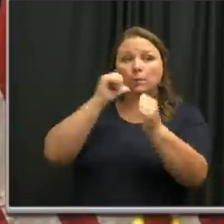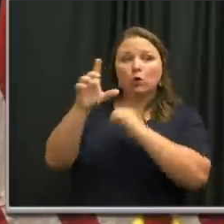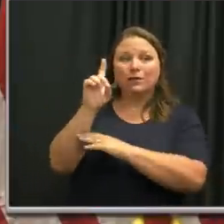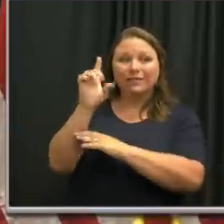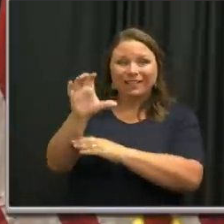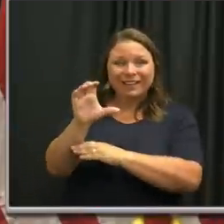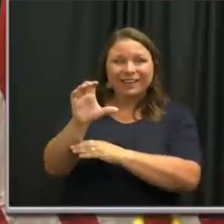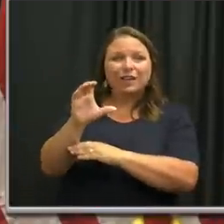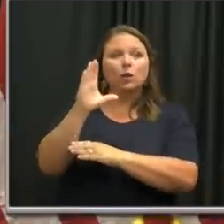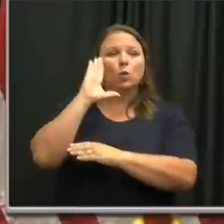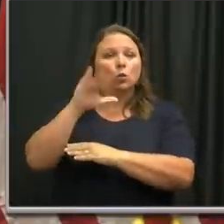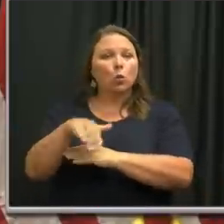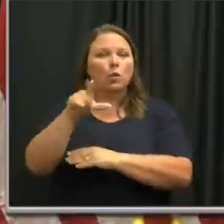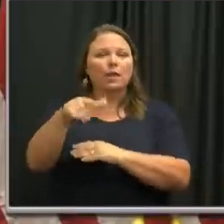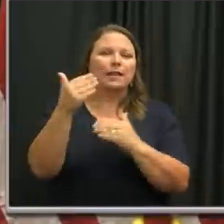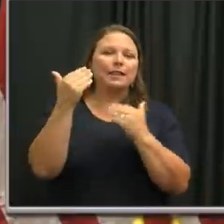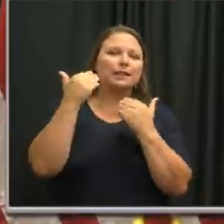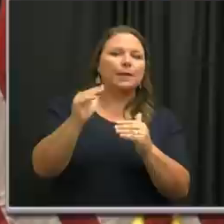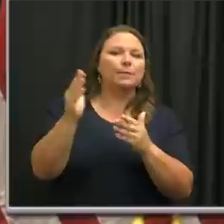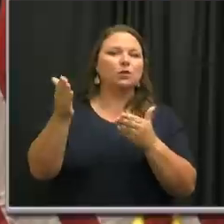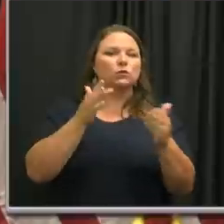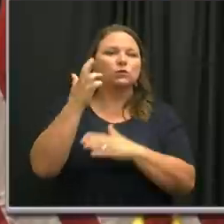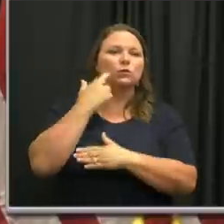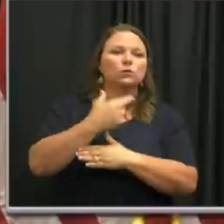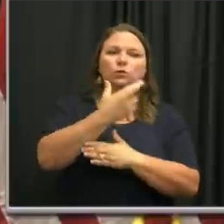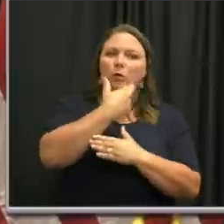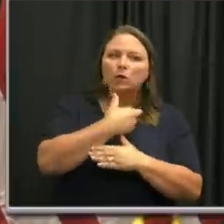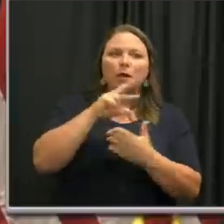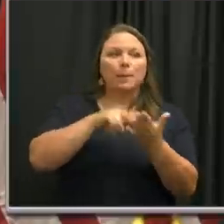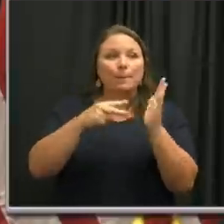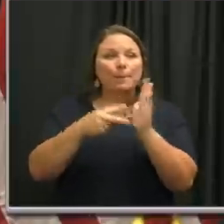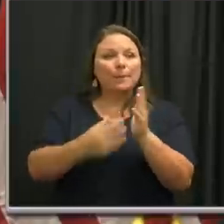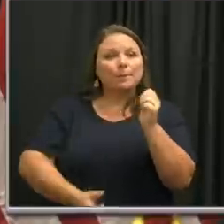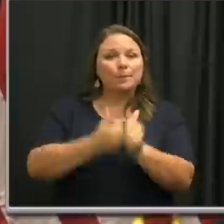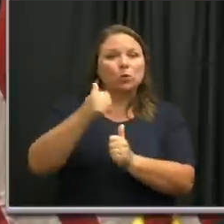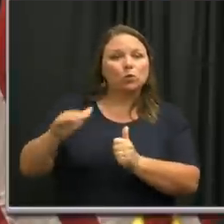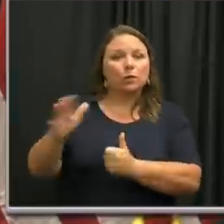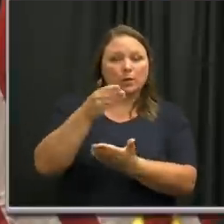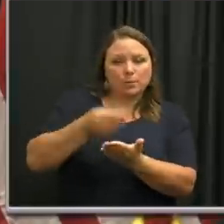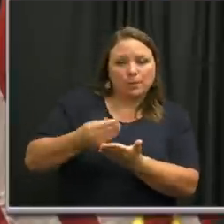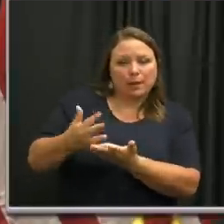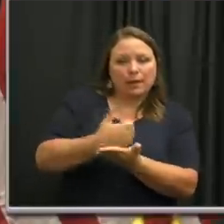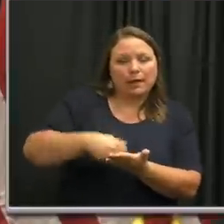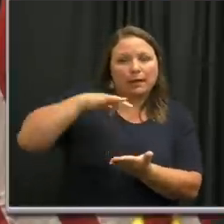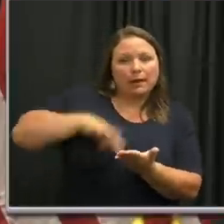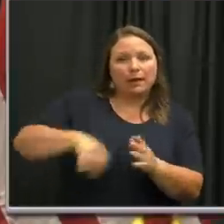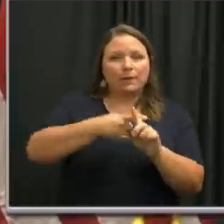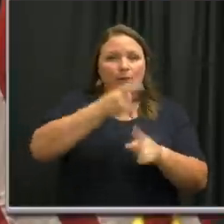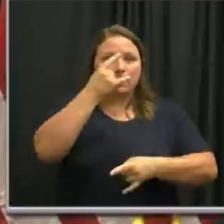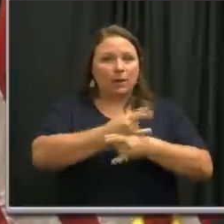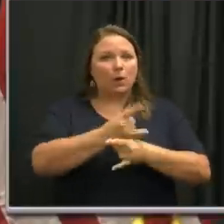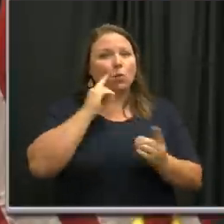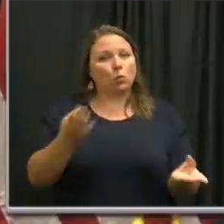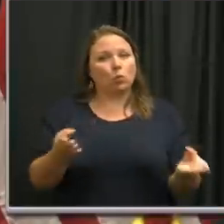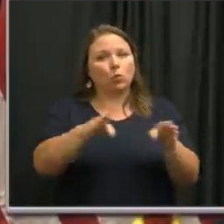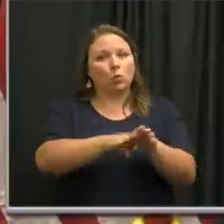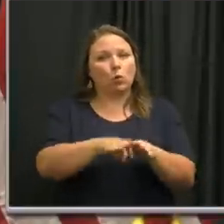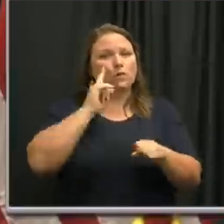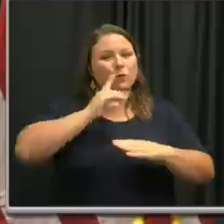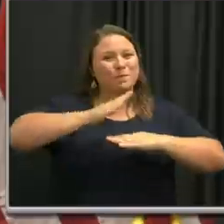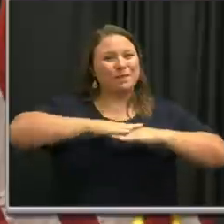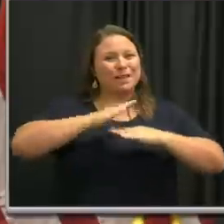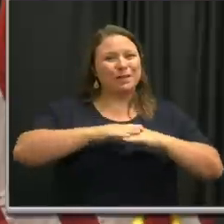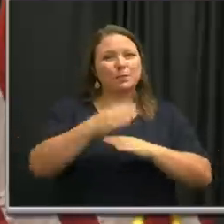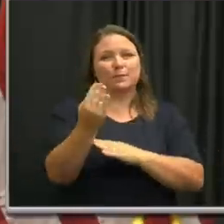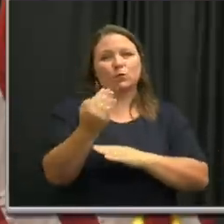known as limited service restaurants that derive the majority of their revenue from alcohol sales, will close for a minimum